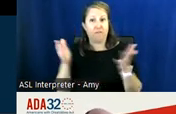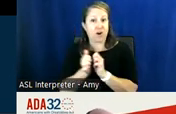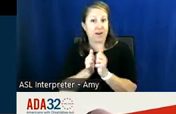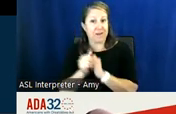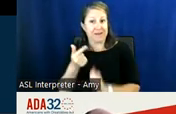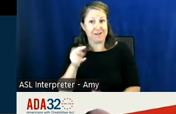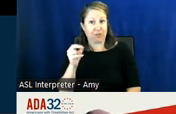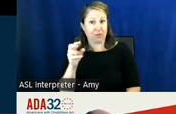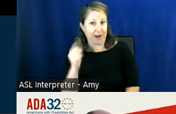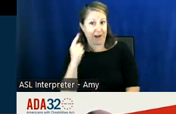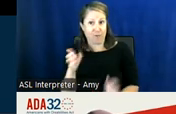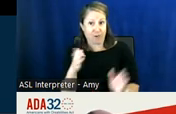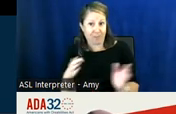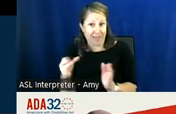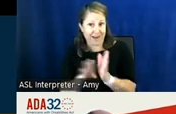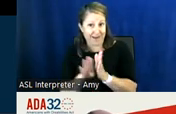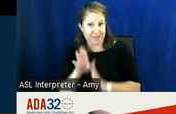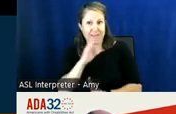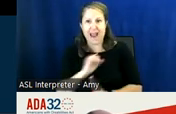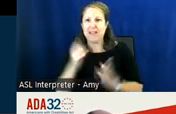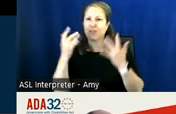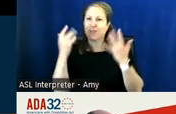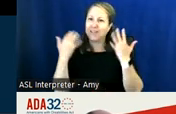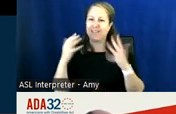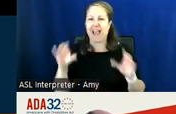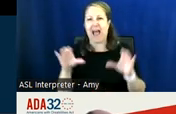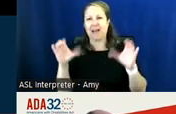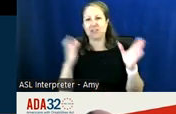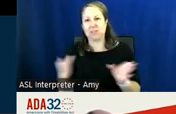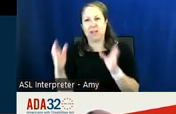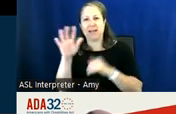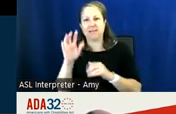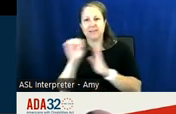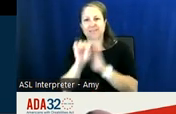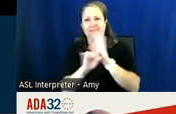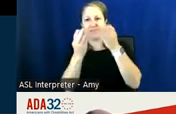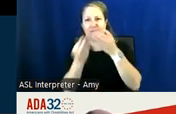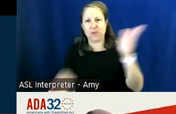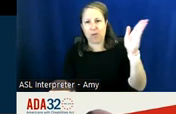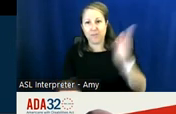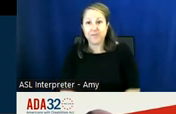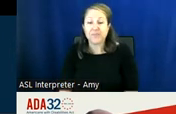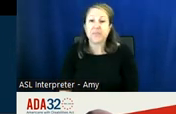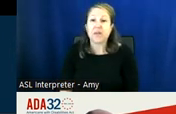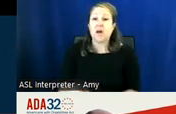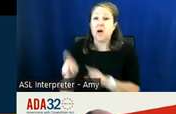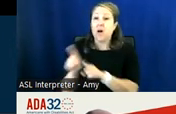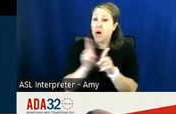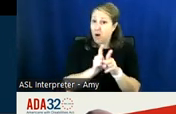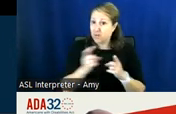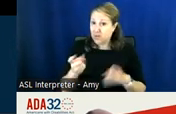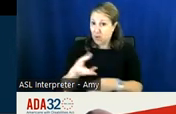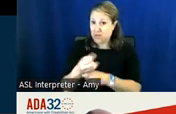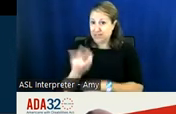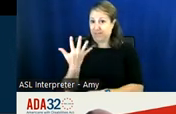purpose of planning and developing age-friendly action plans throughout the state um also received five million dollars in